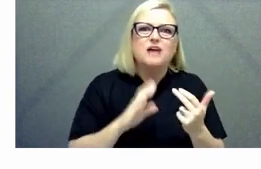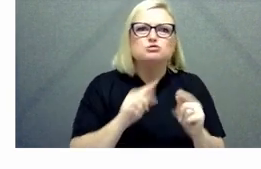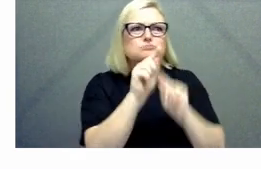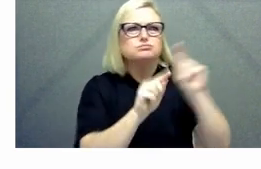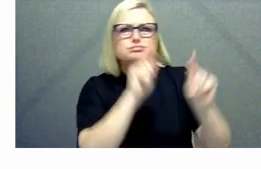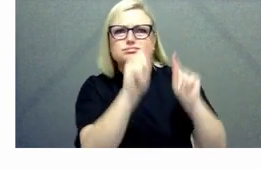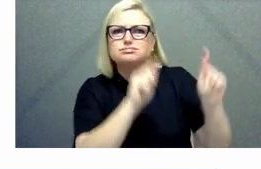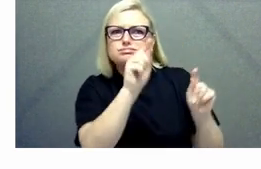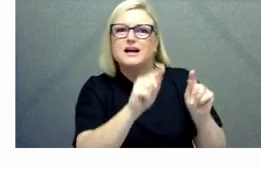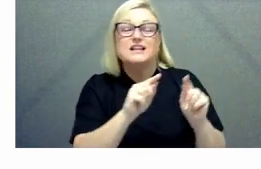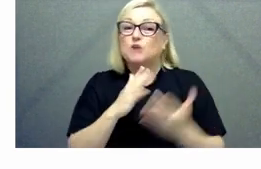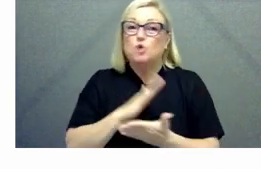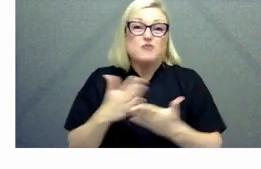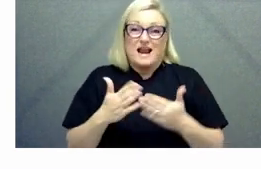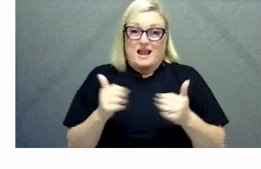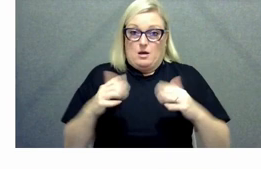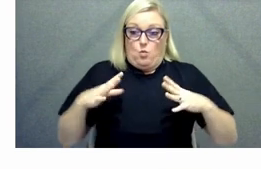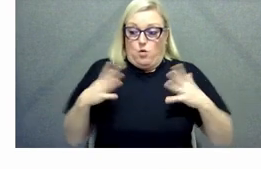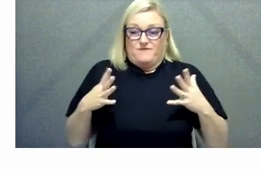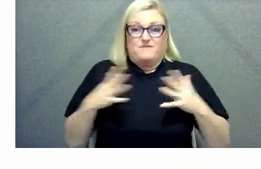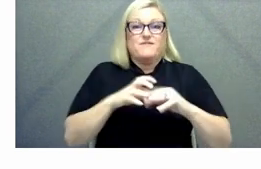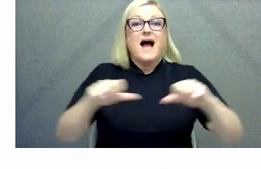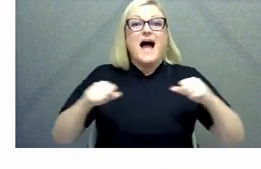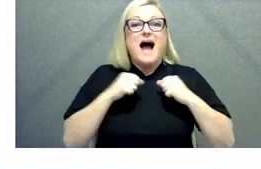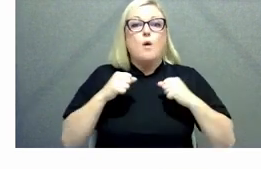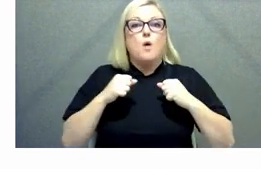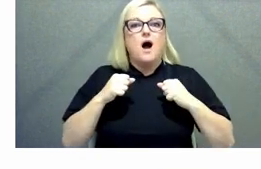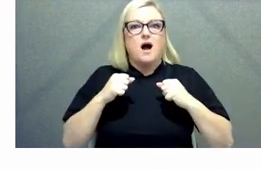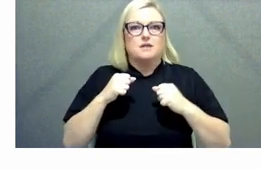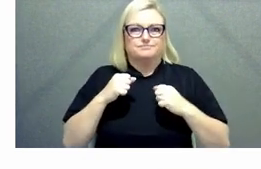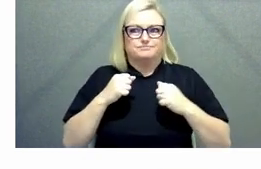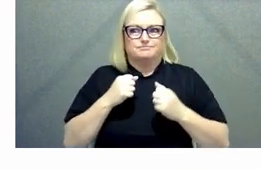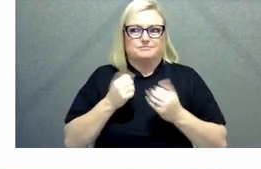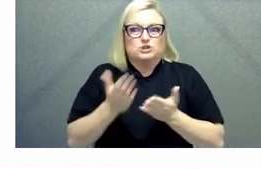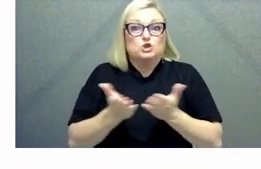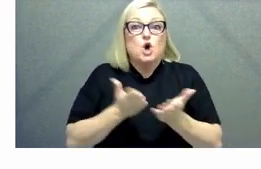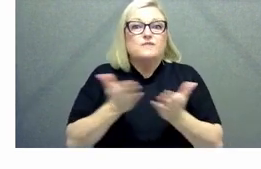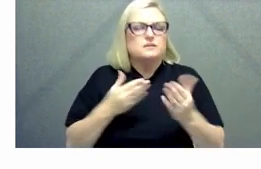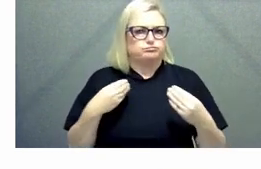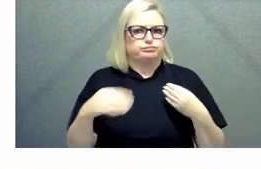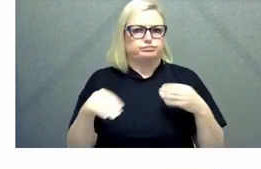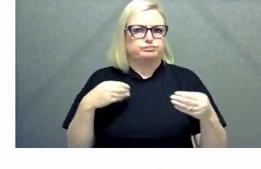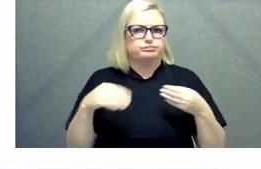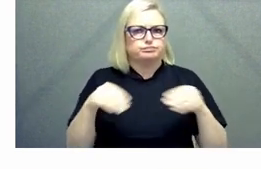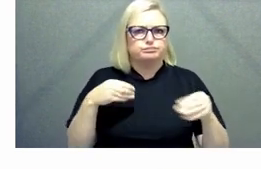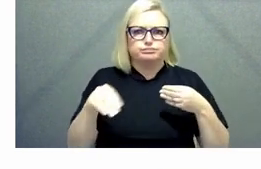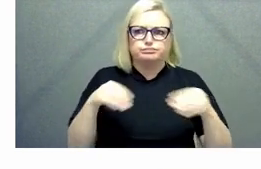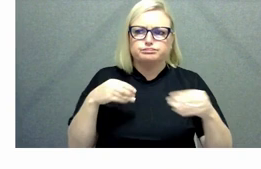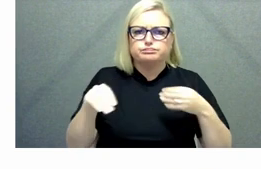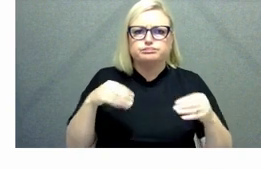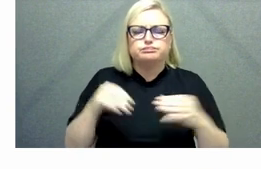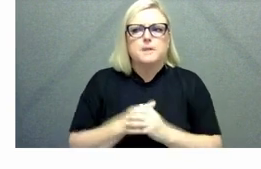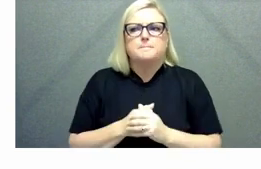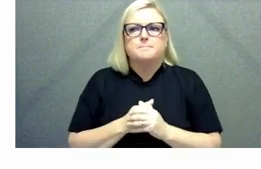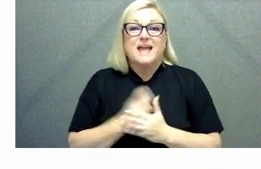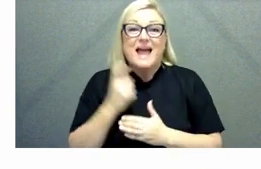so there is a lot of flexibility we're very lucky that we have the technology platforms that allow us to do that but it's it's not easy and we keep